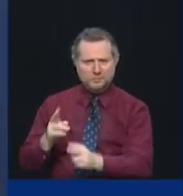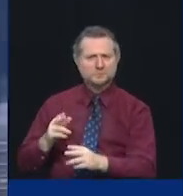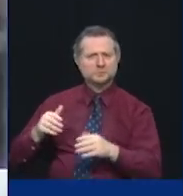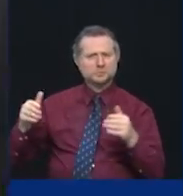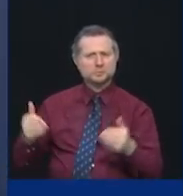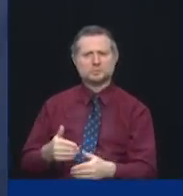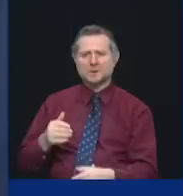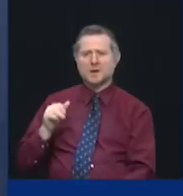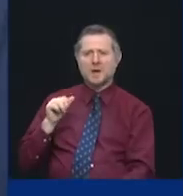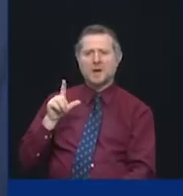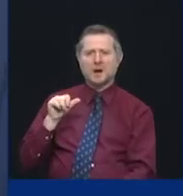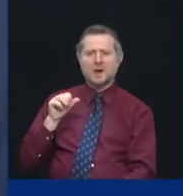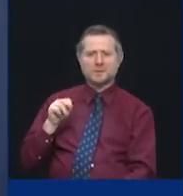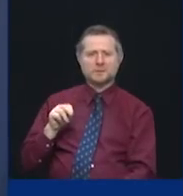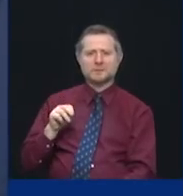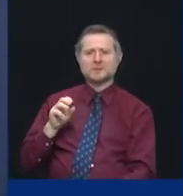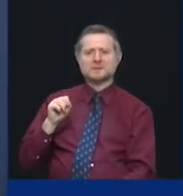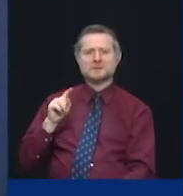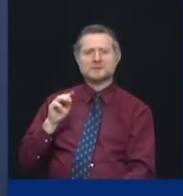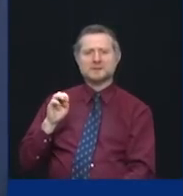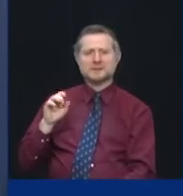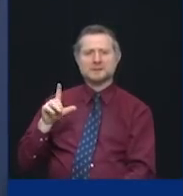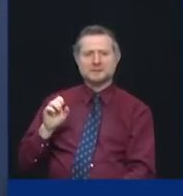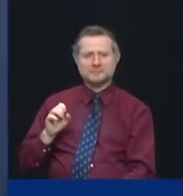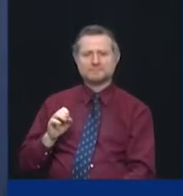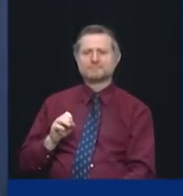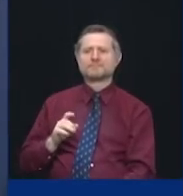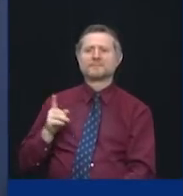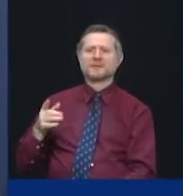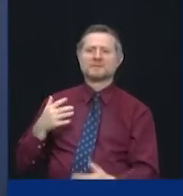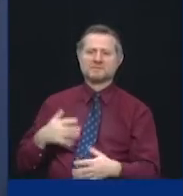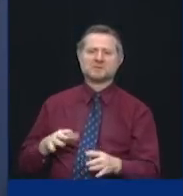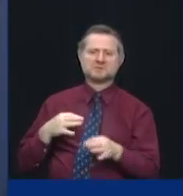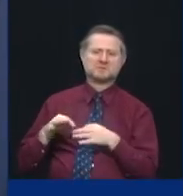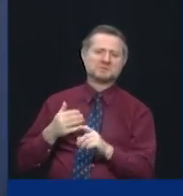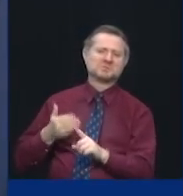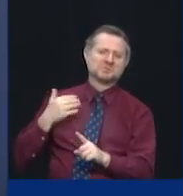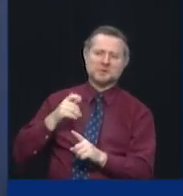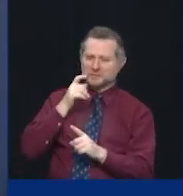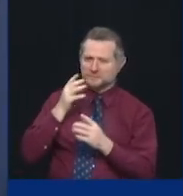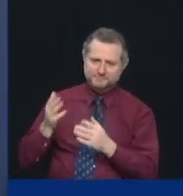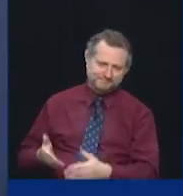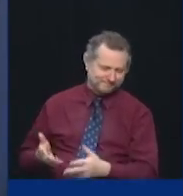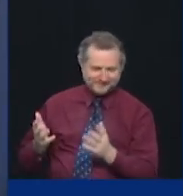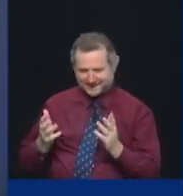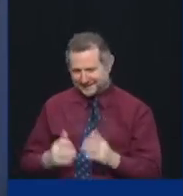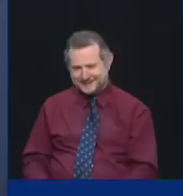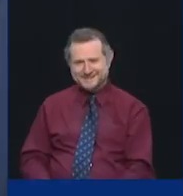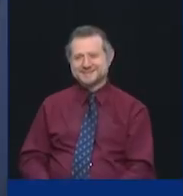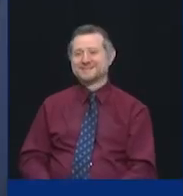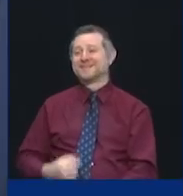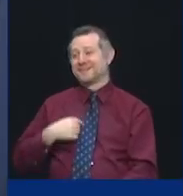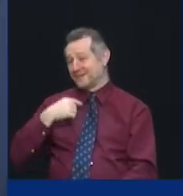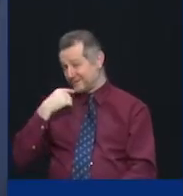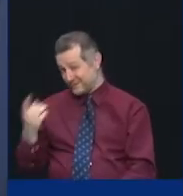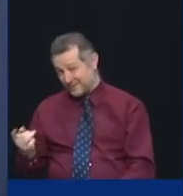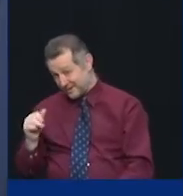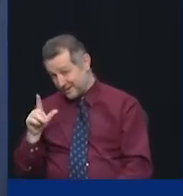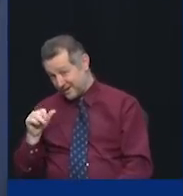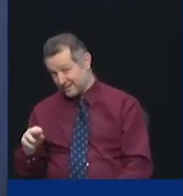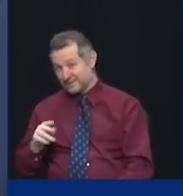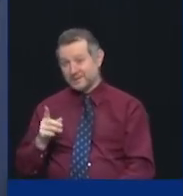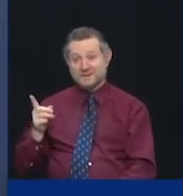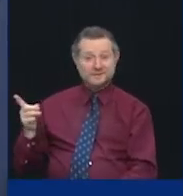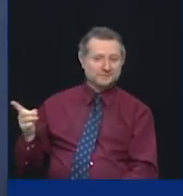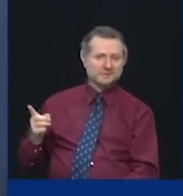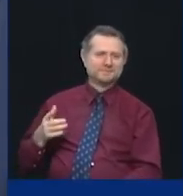Alan Steele. As I've said before, I mean, I said to Alan, you've lived